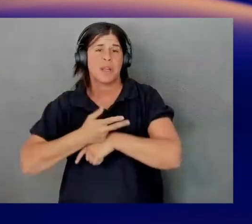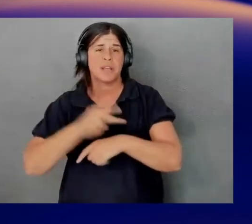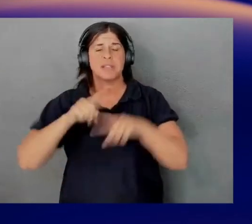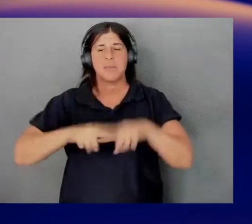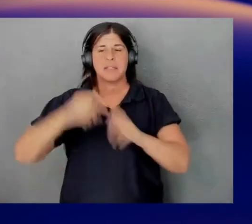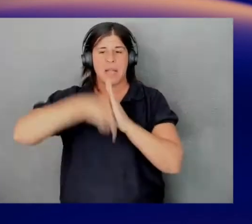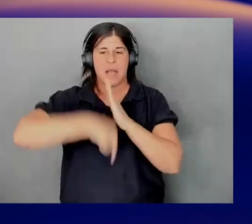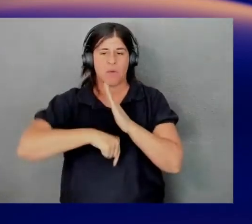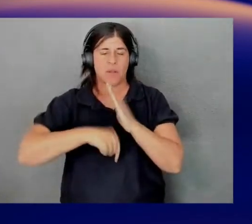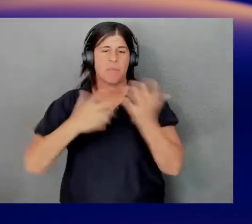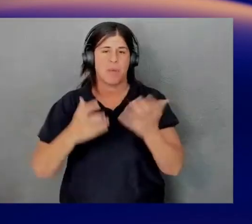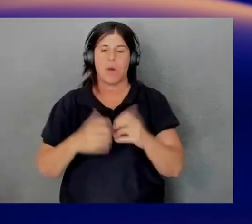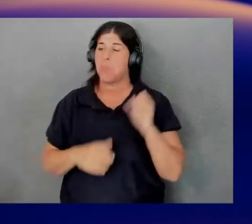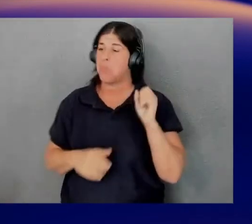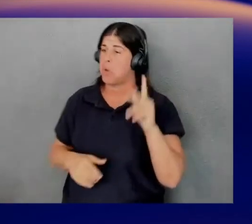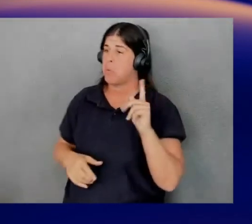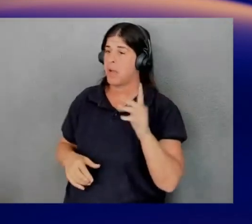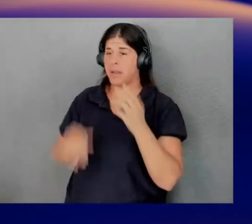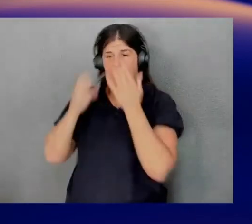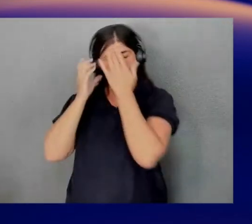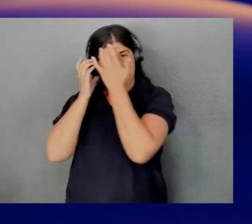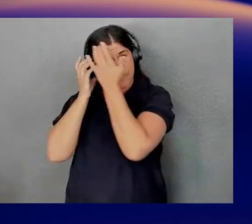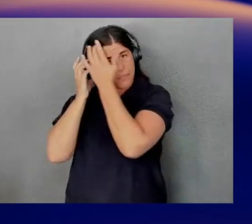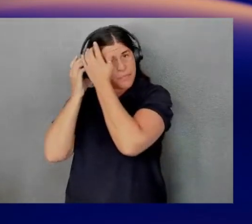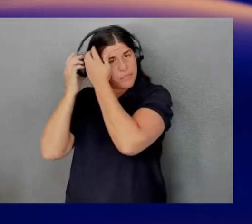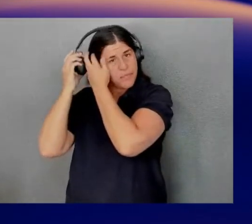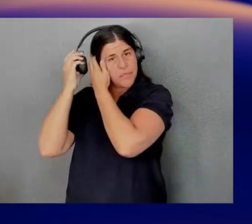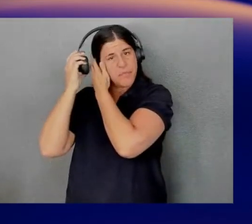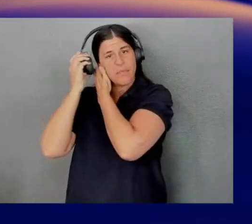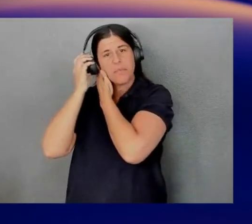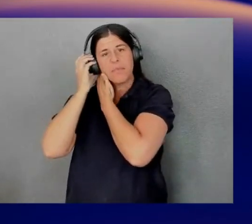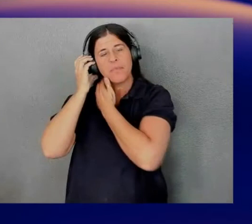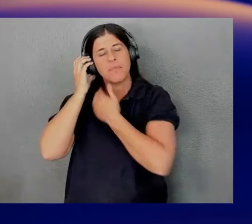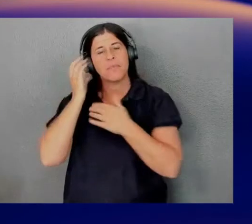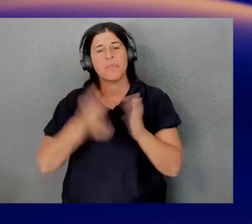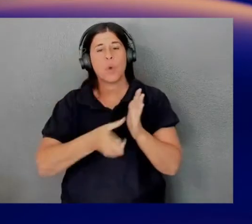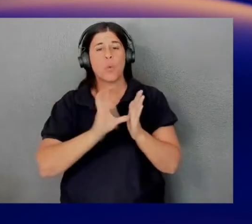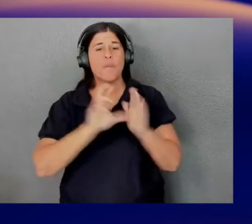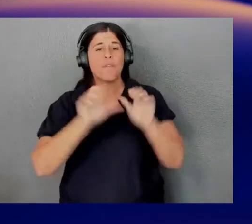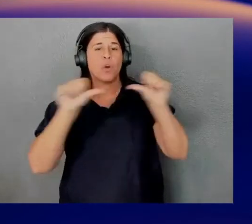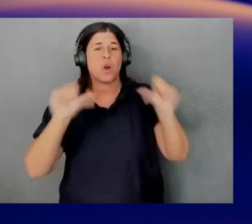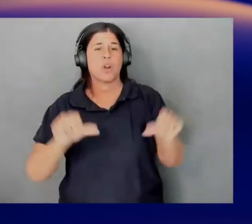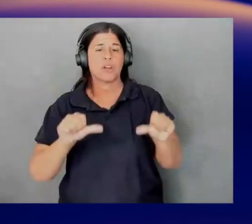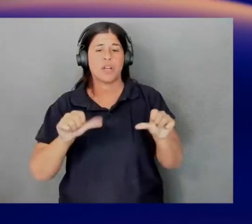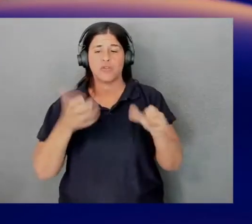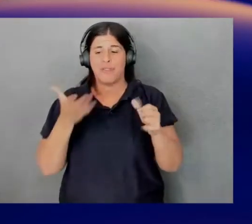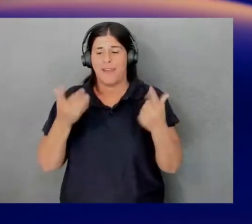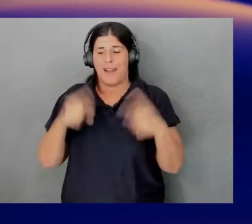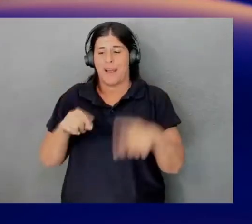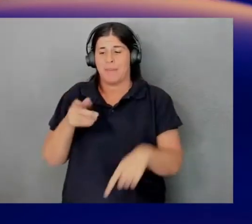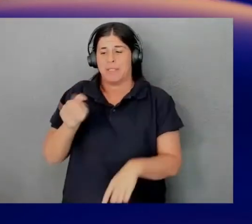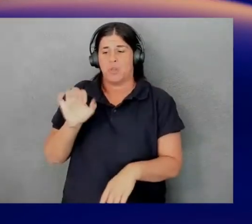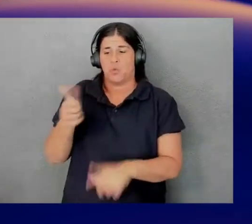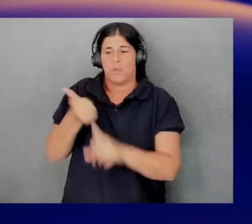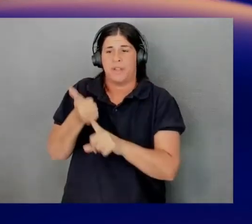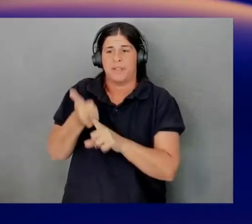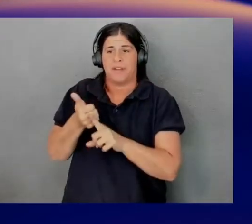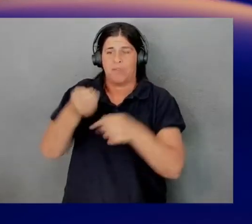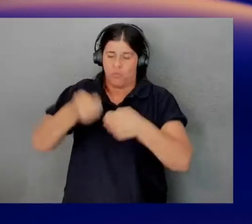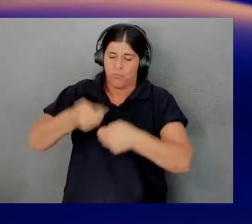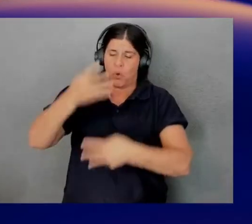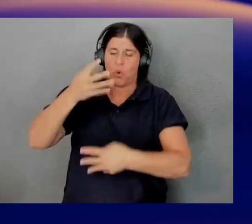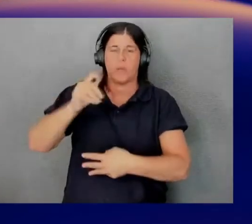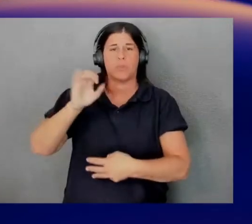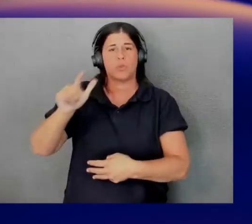right. Review the architecture. So, that is done within the tool. So, you just have to open a well-architected tool within